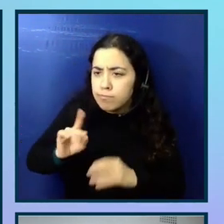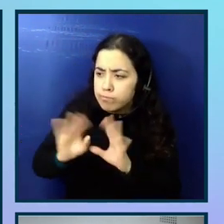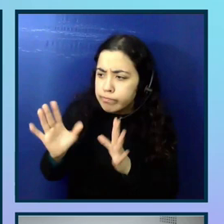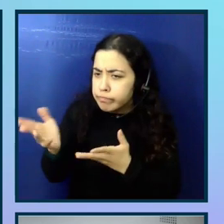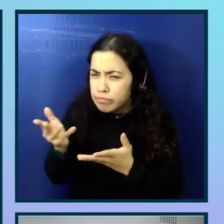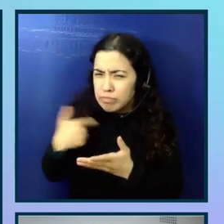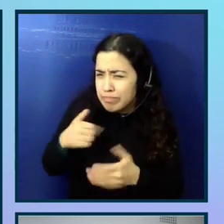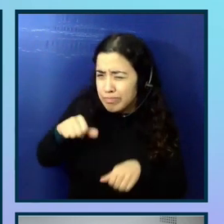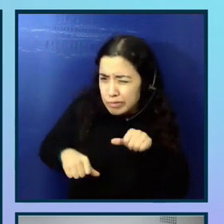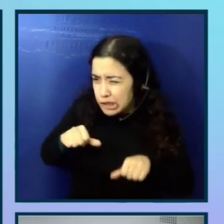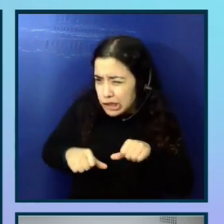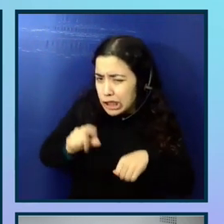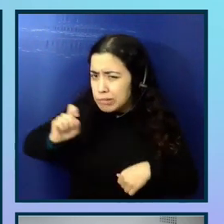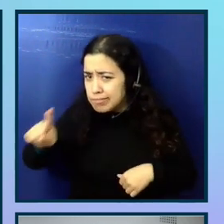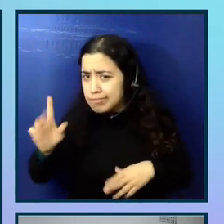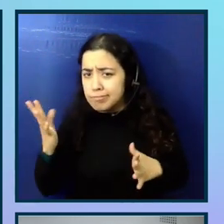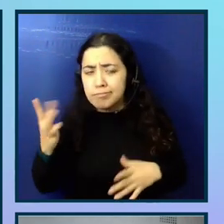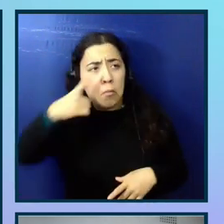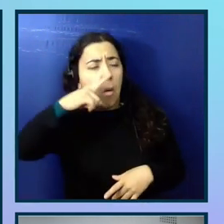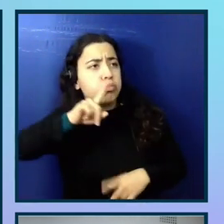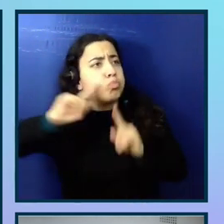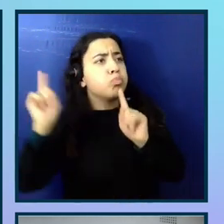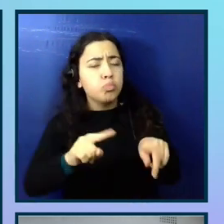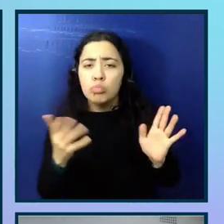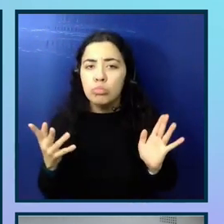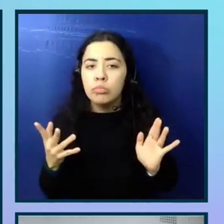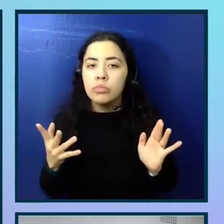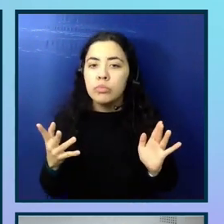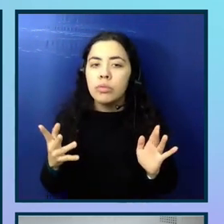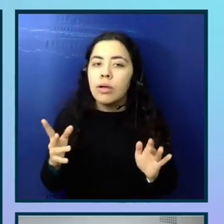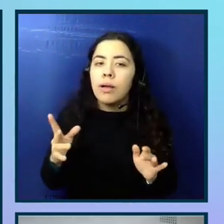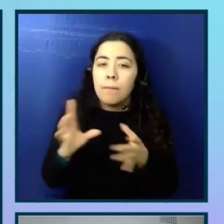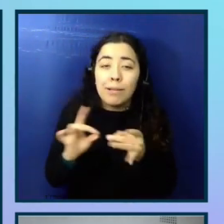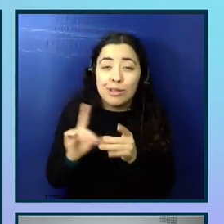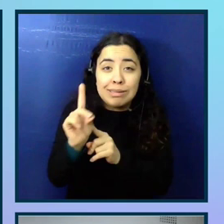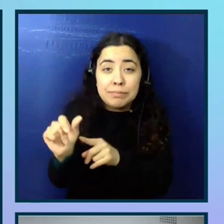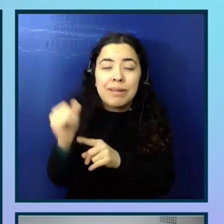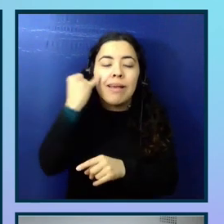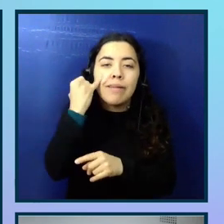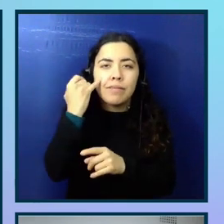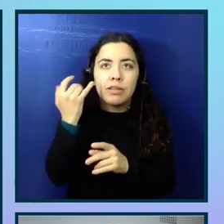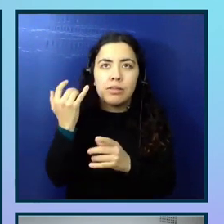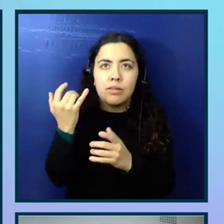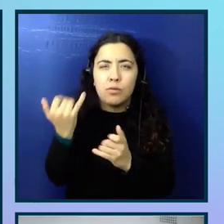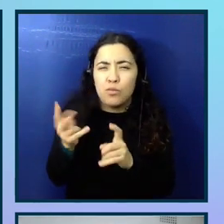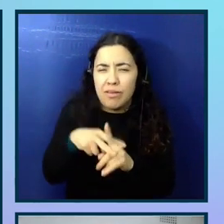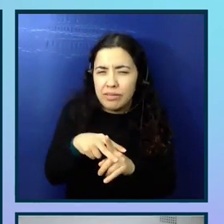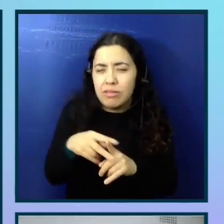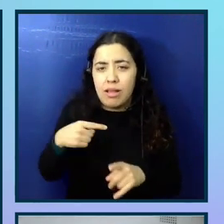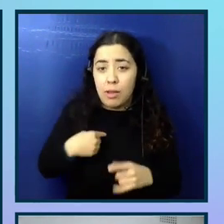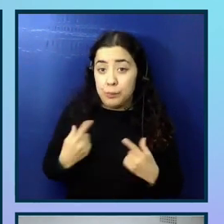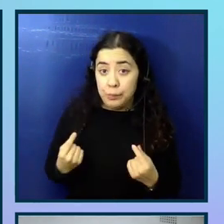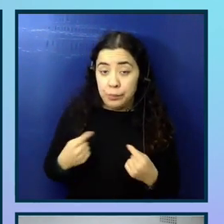if you're unsure. And only mention disabilities when it's relevant. So the way that I personally practice this is I